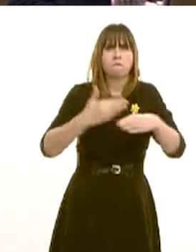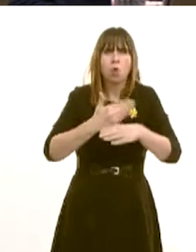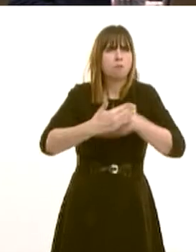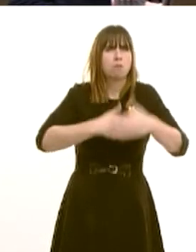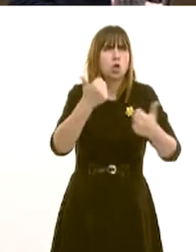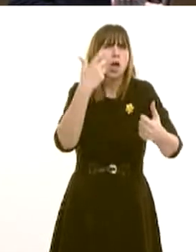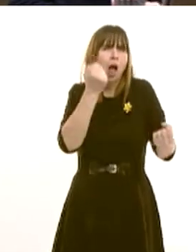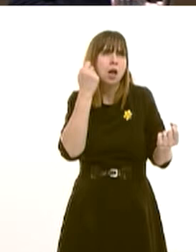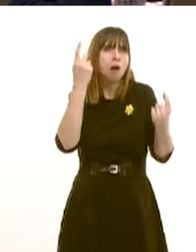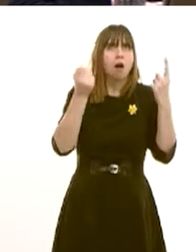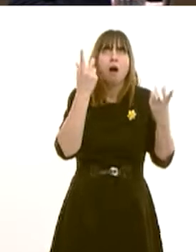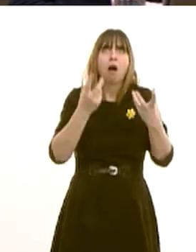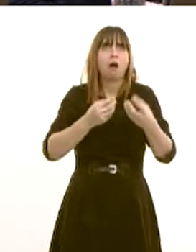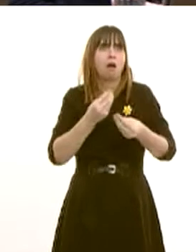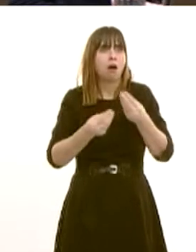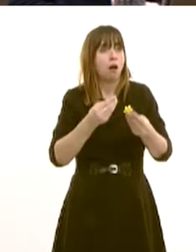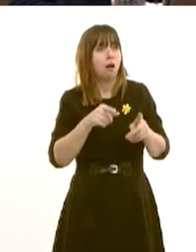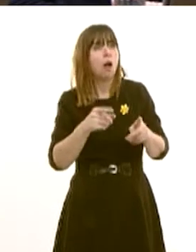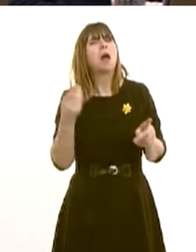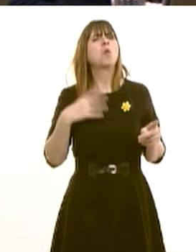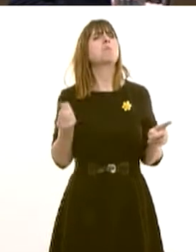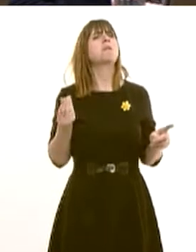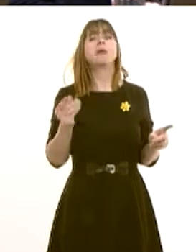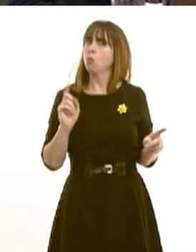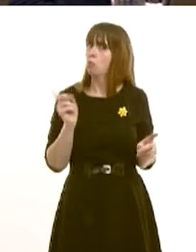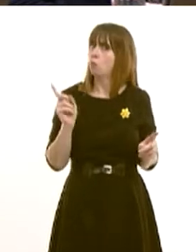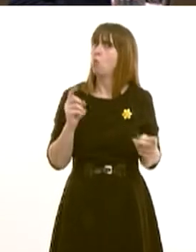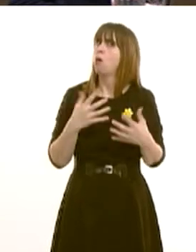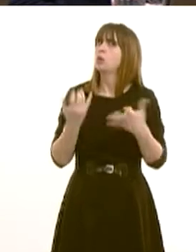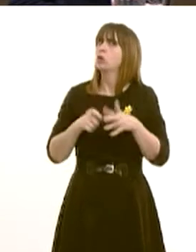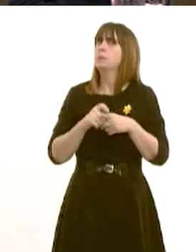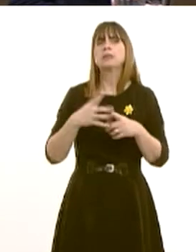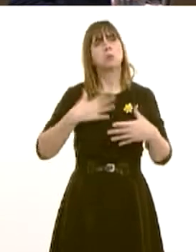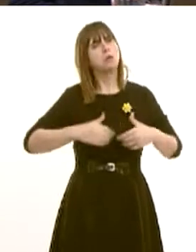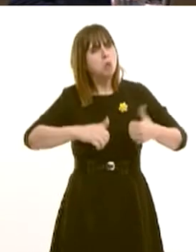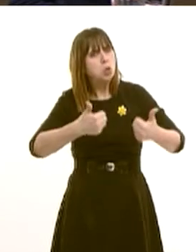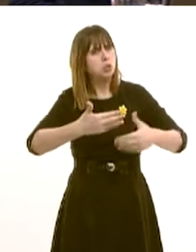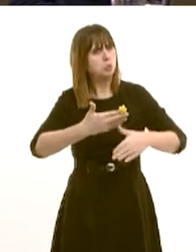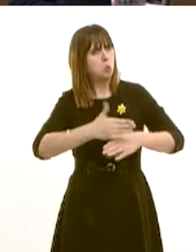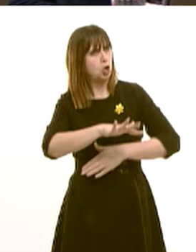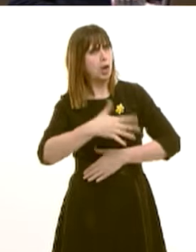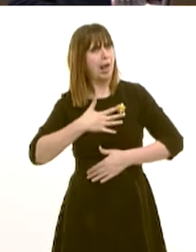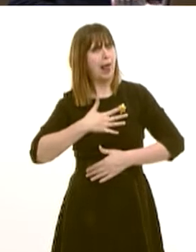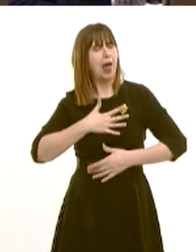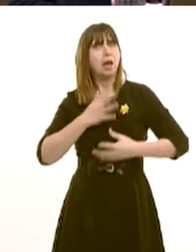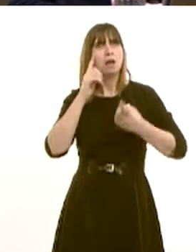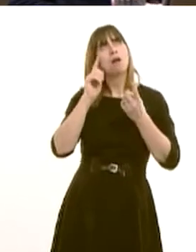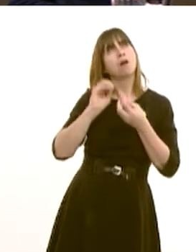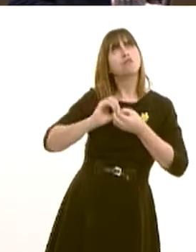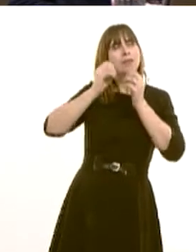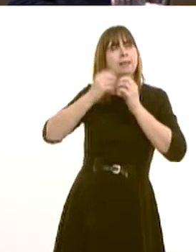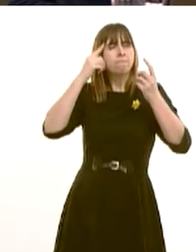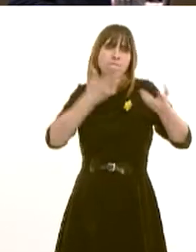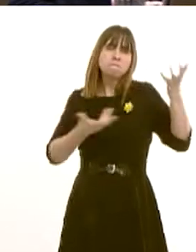a community. It's not about money. It's about making sure that the freedoms to innovate are there that GPs would